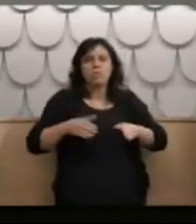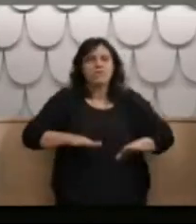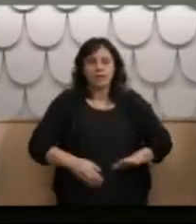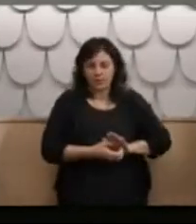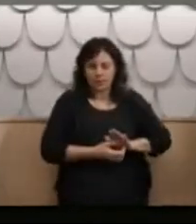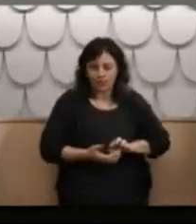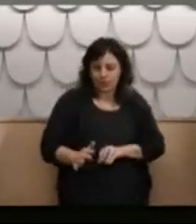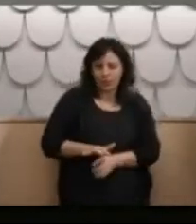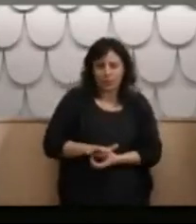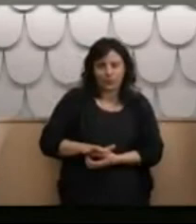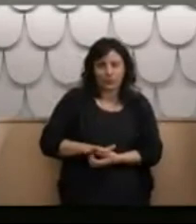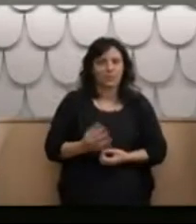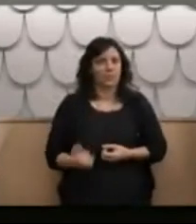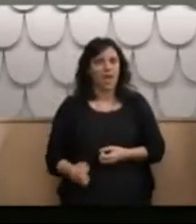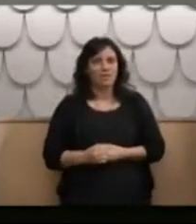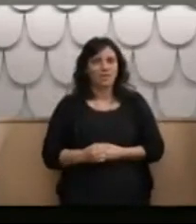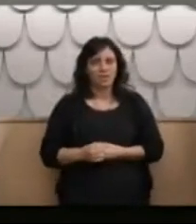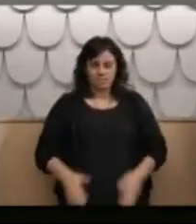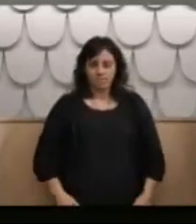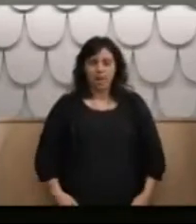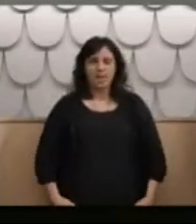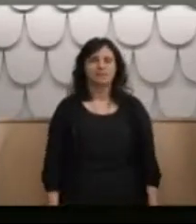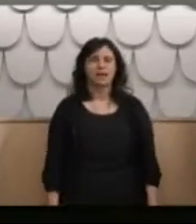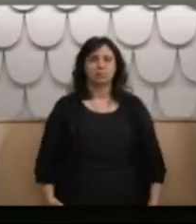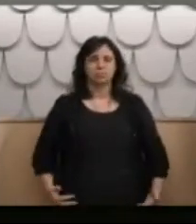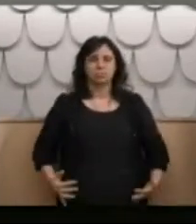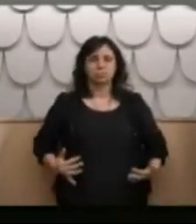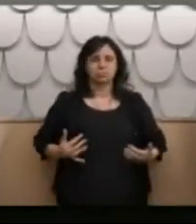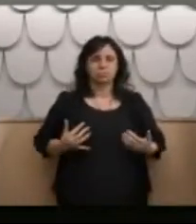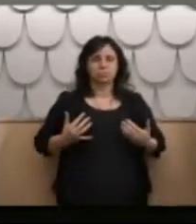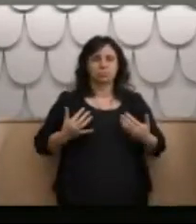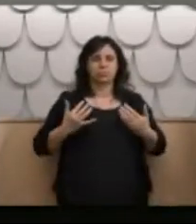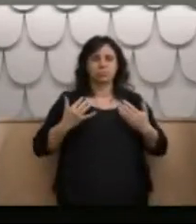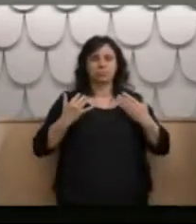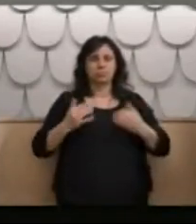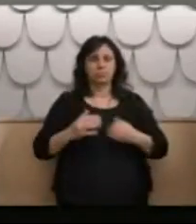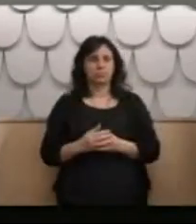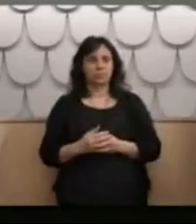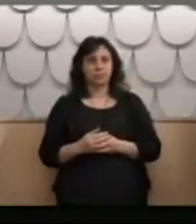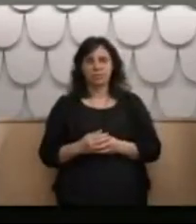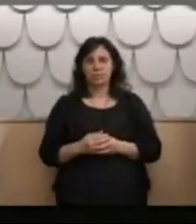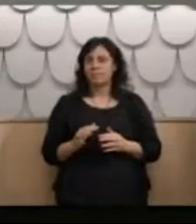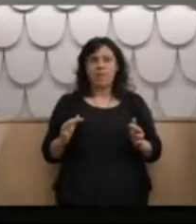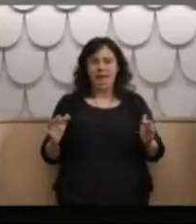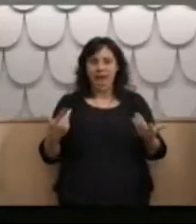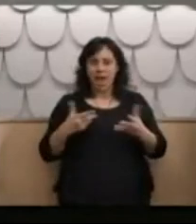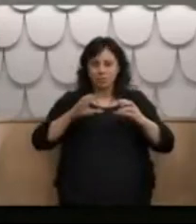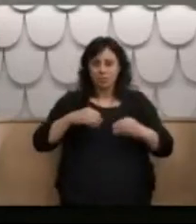And over the years they have gone up my legs. Often the only way I can get relief is to sit on my legs.